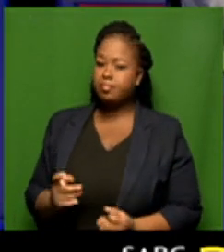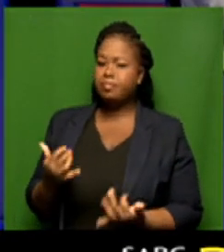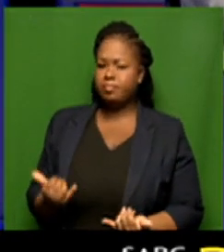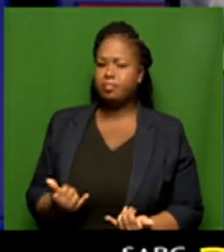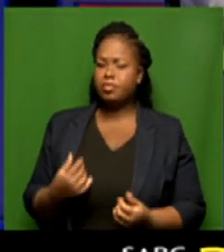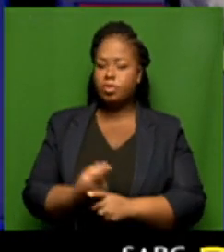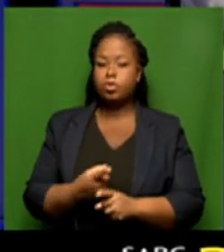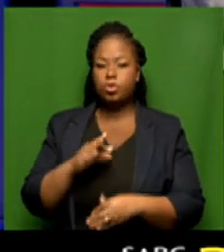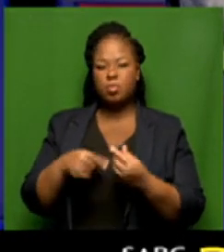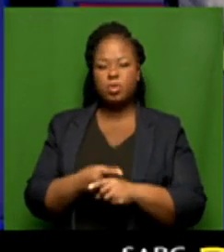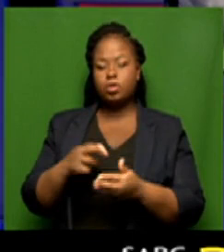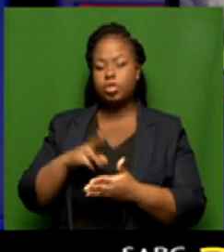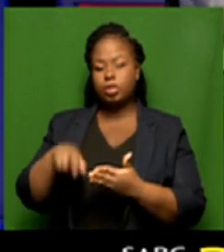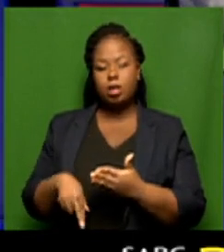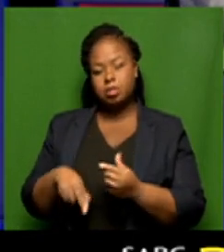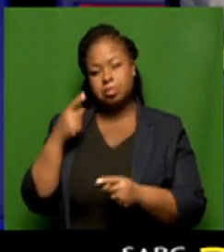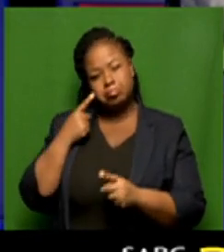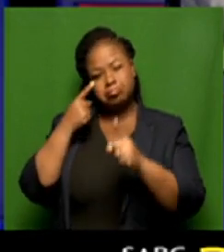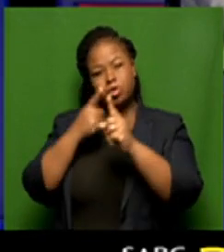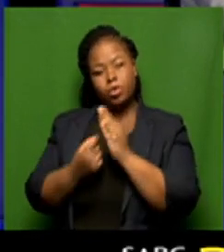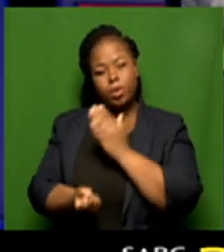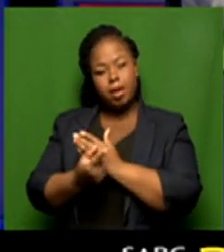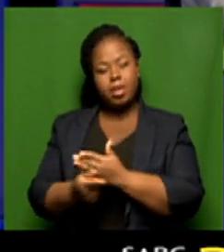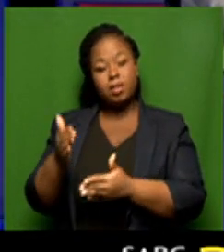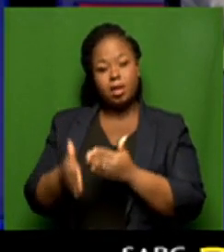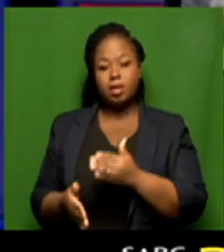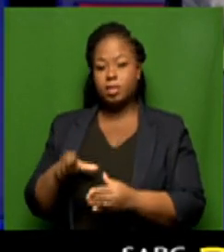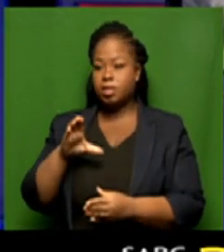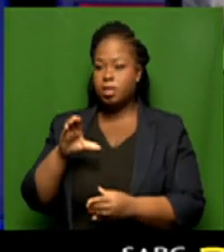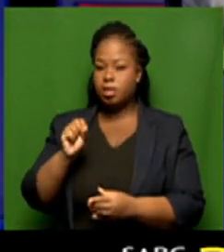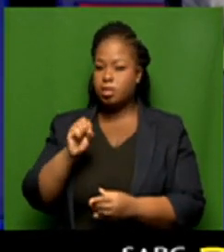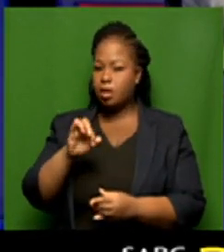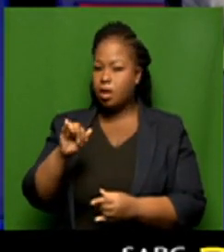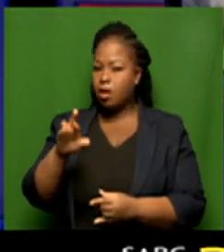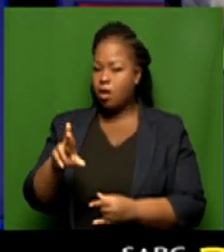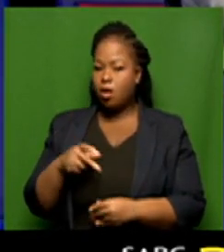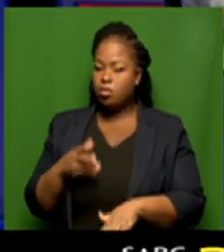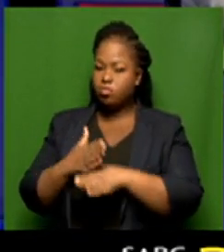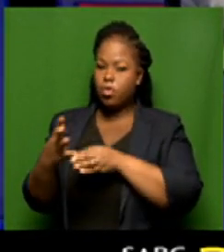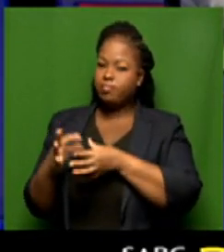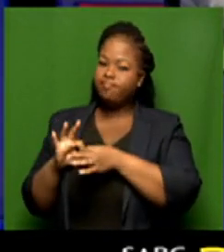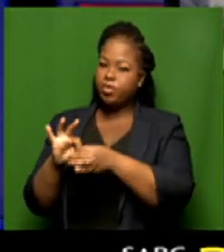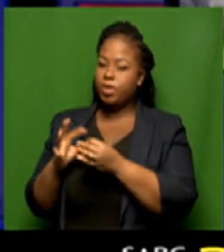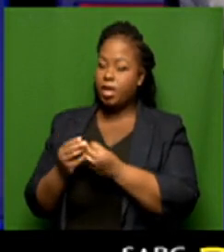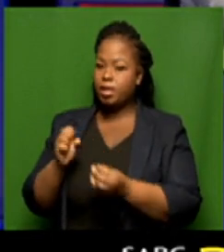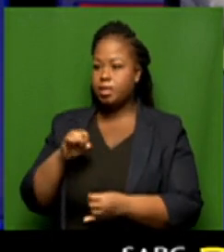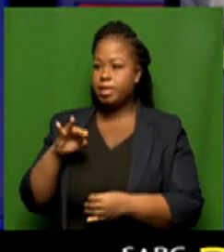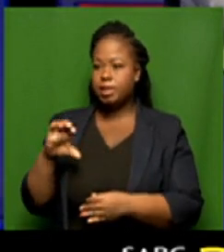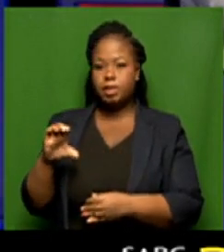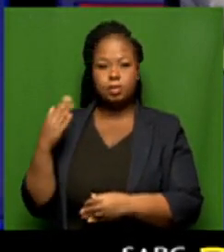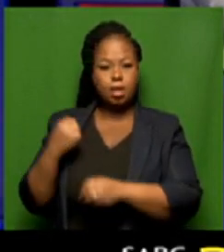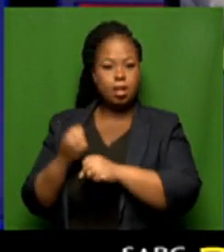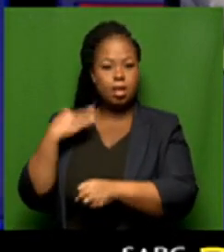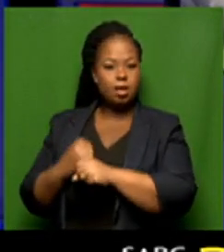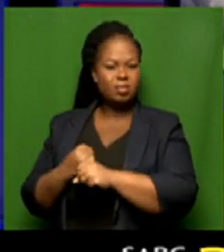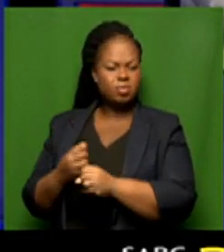results and the predictions that do come out. CSIR, you've been working together with the SABC for a couple of years. In fact, I think you started